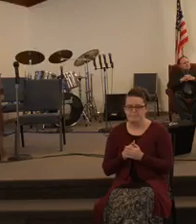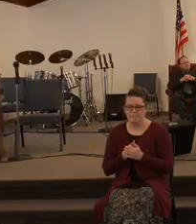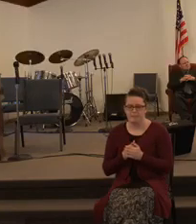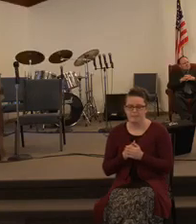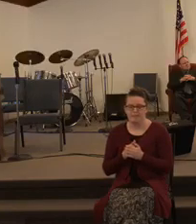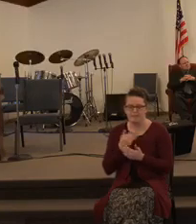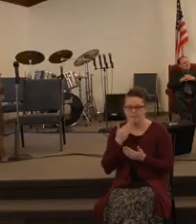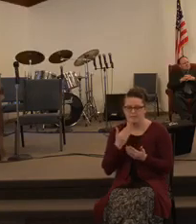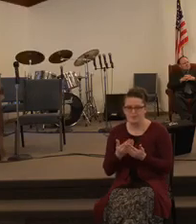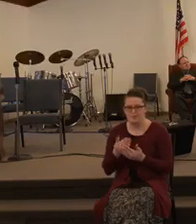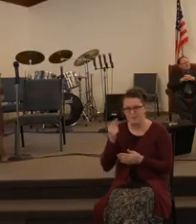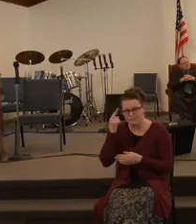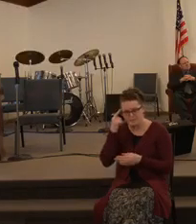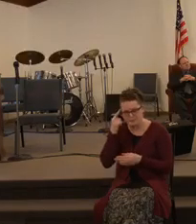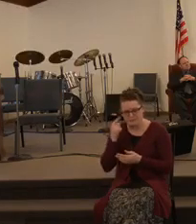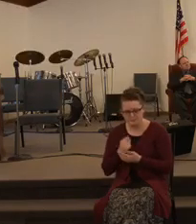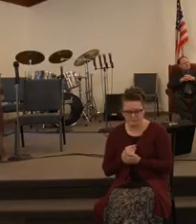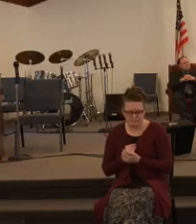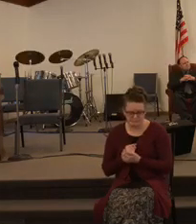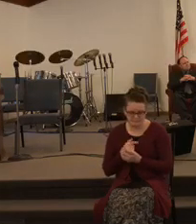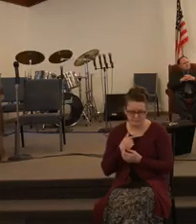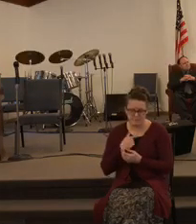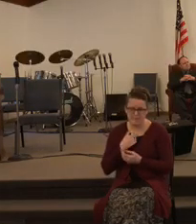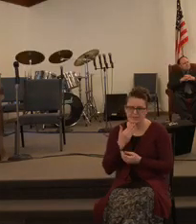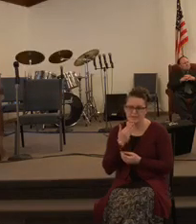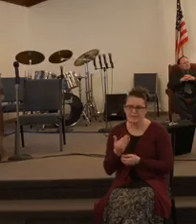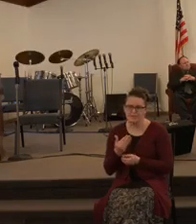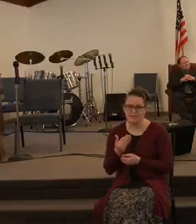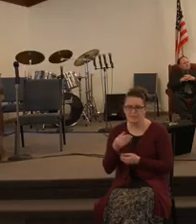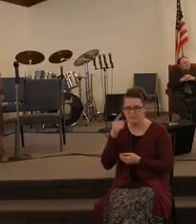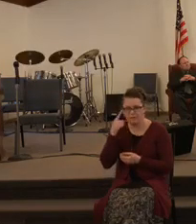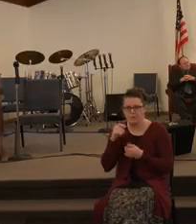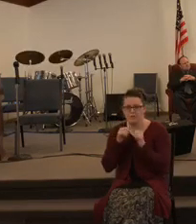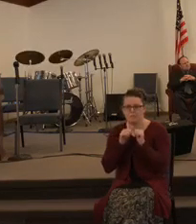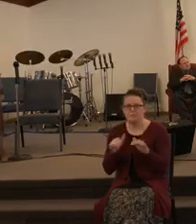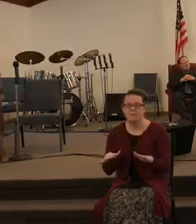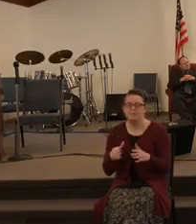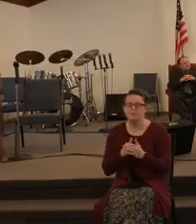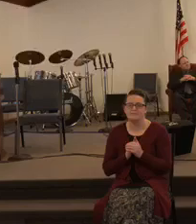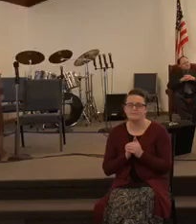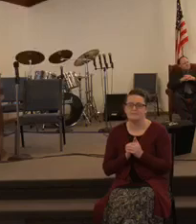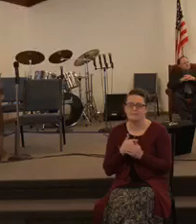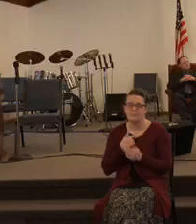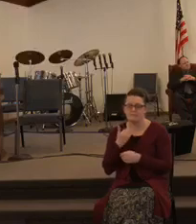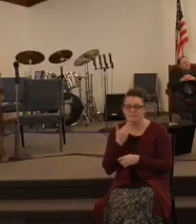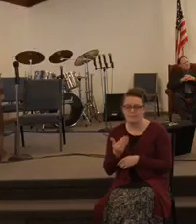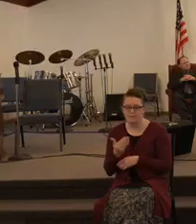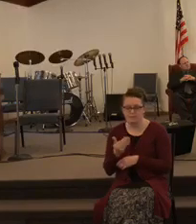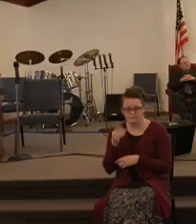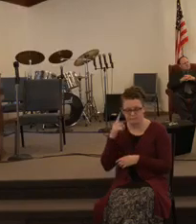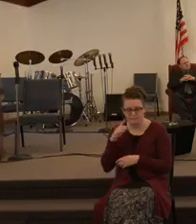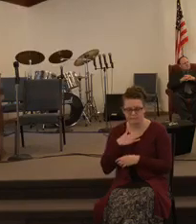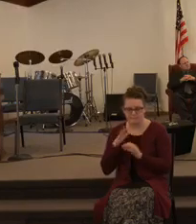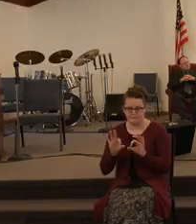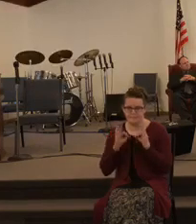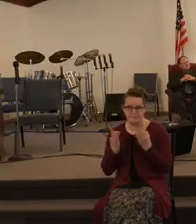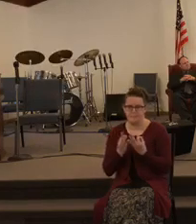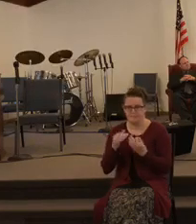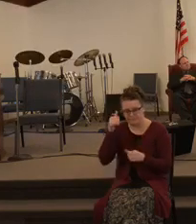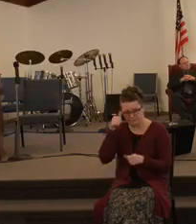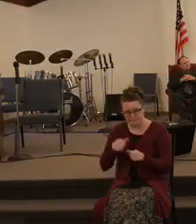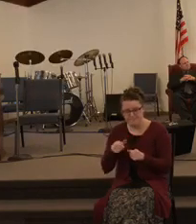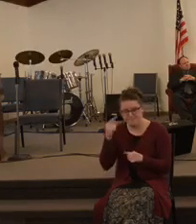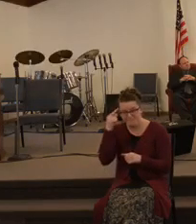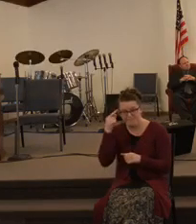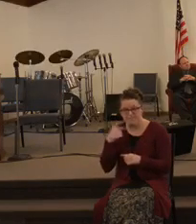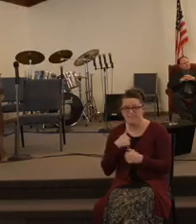thankful for the blessings that I've received in this life. I'm thankful for my family and the memories that I have